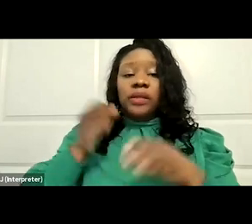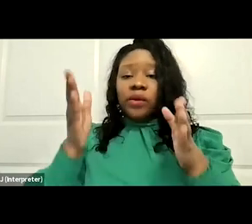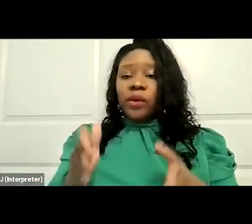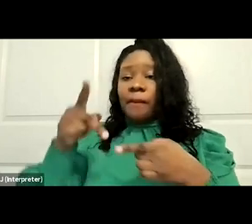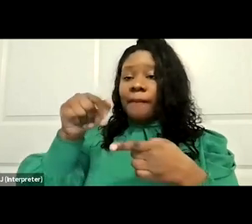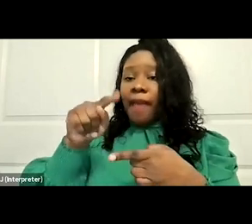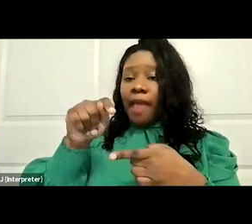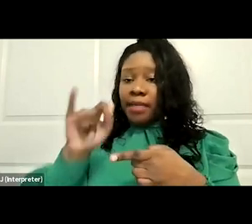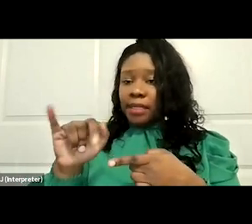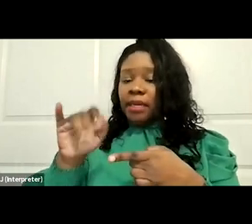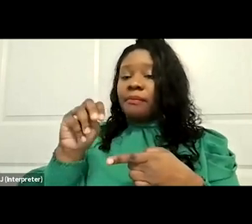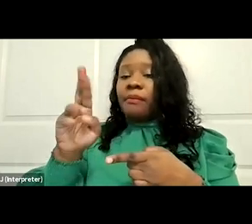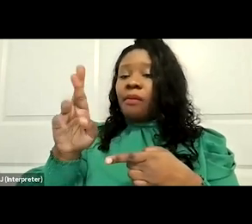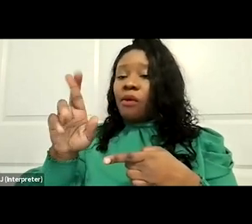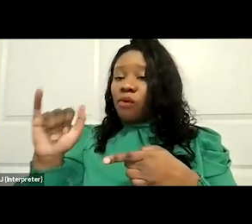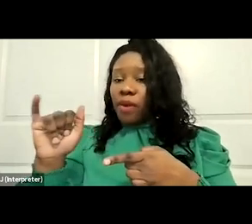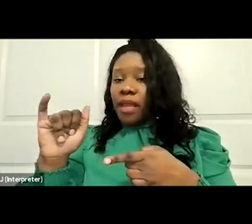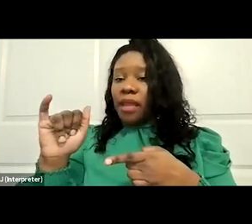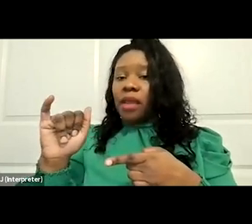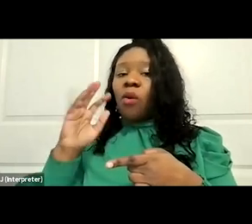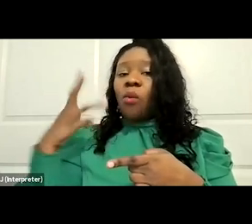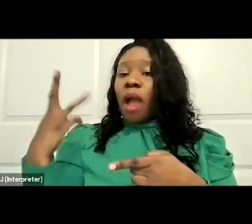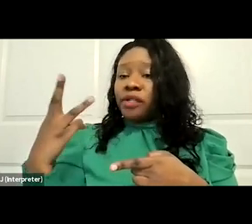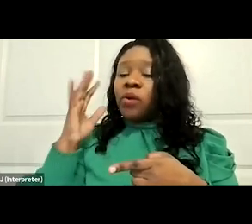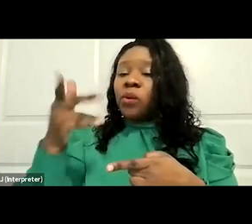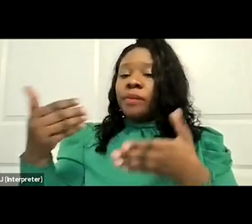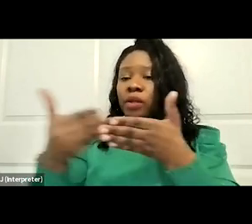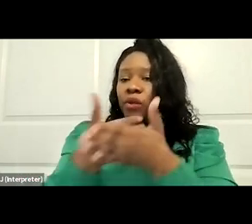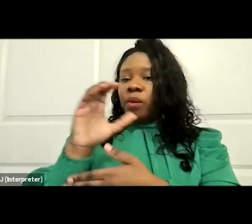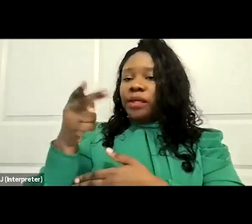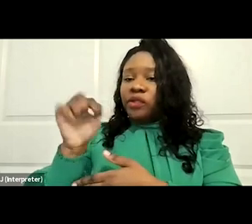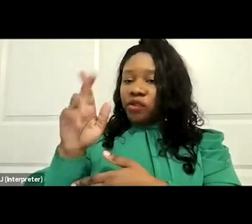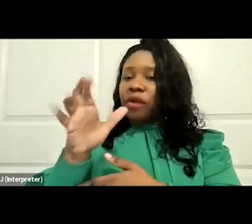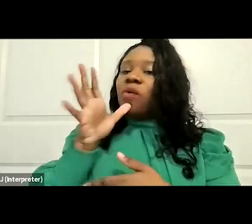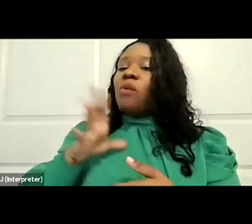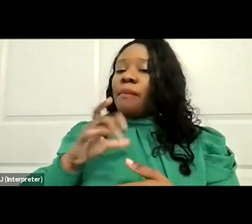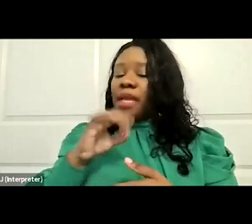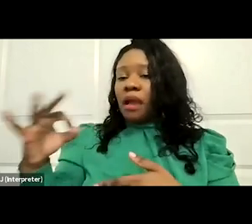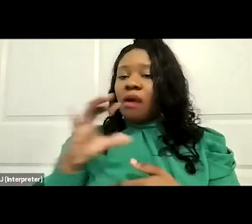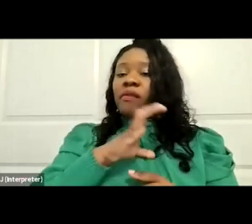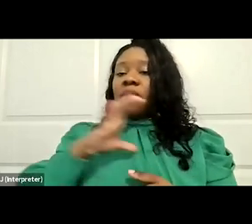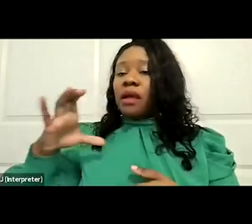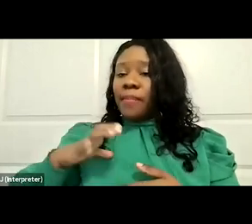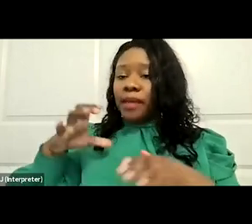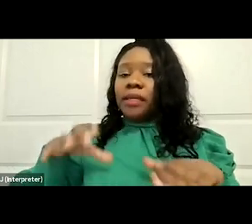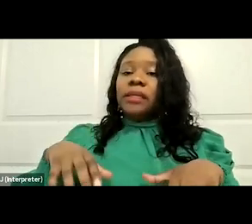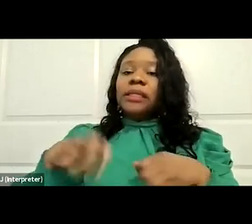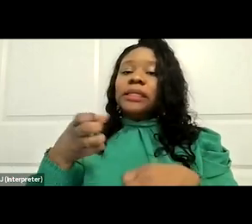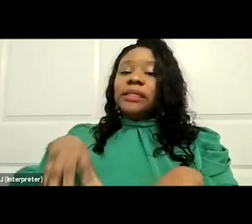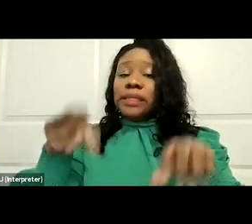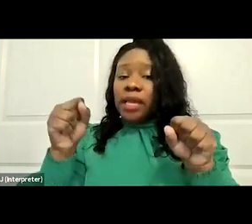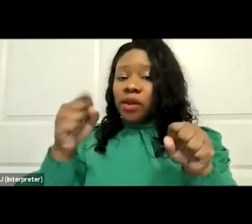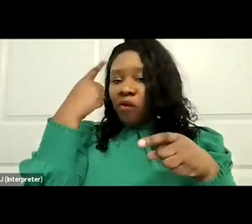will be the new chairwoman of the committee, taking over for a retiring